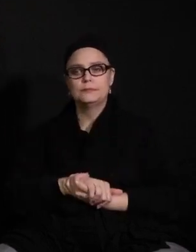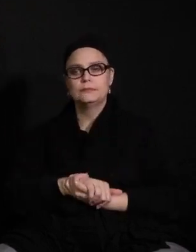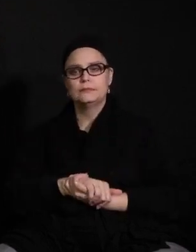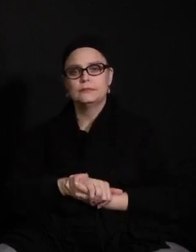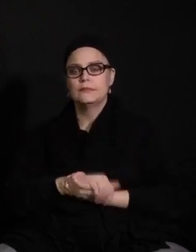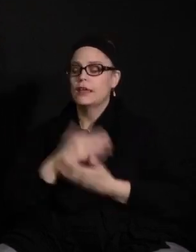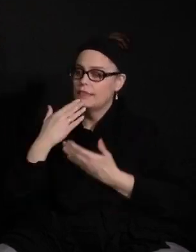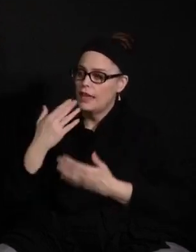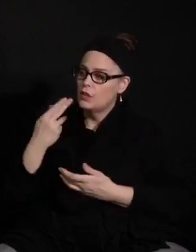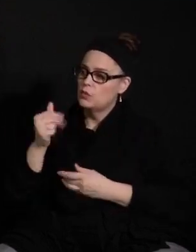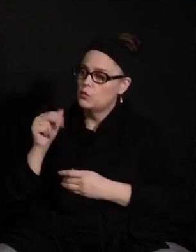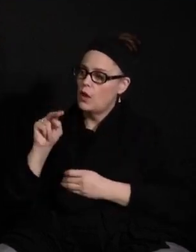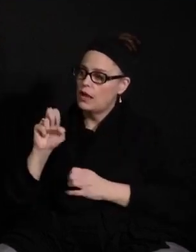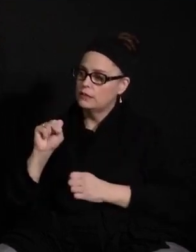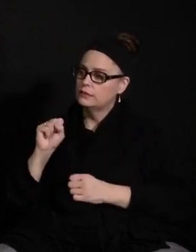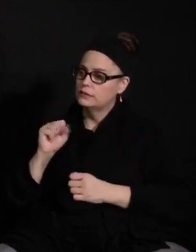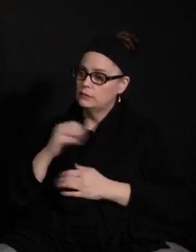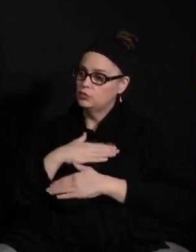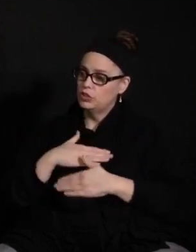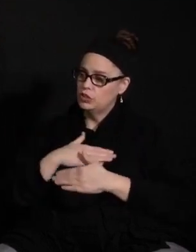Thank you, Hans. I appreciate that.